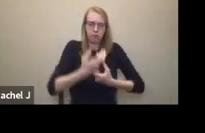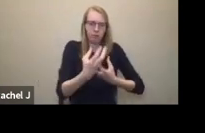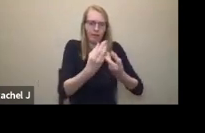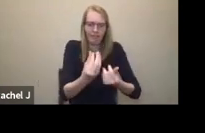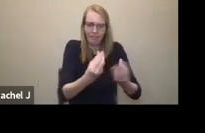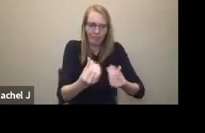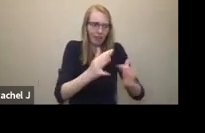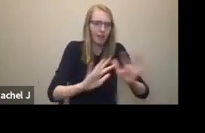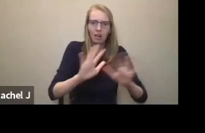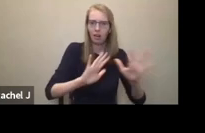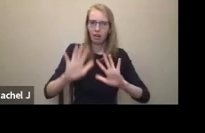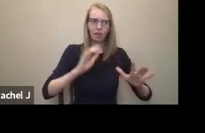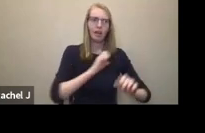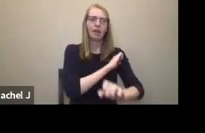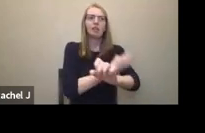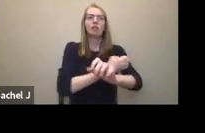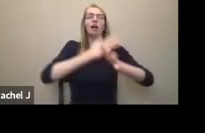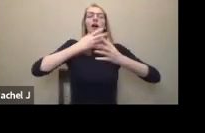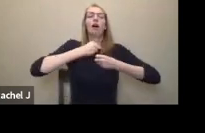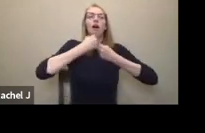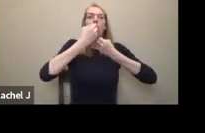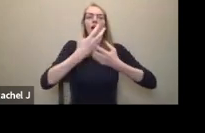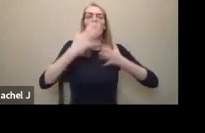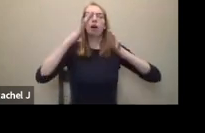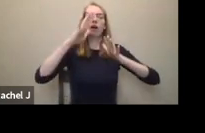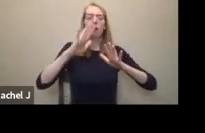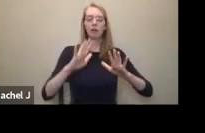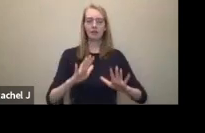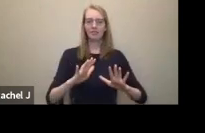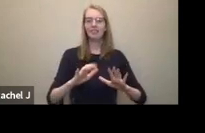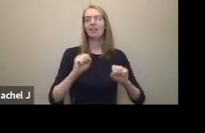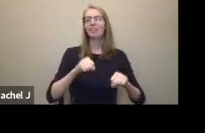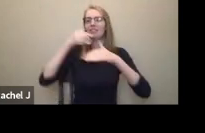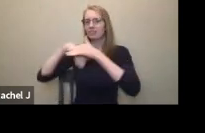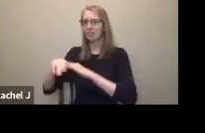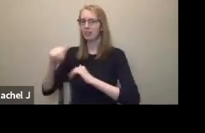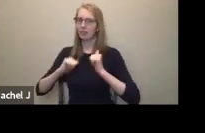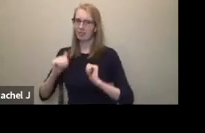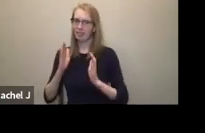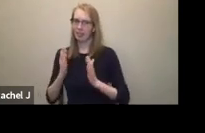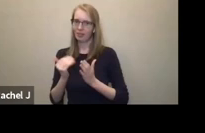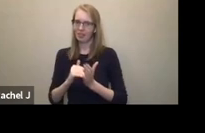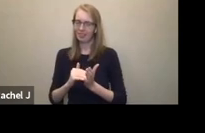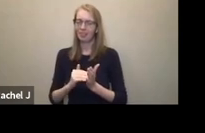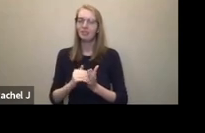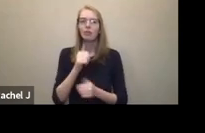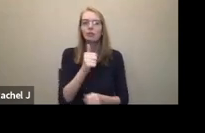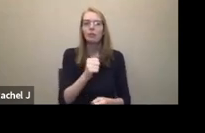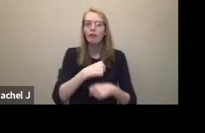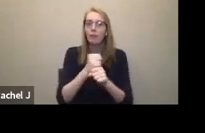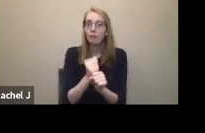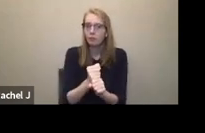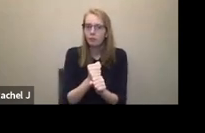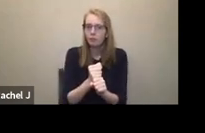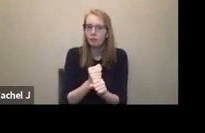energy out of you, then maybe you can come back into the theater. So as as as producers think about what might be going on for your